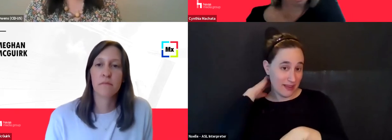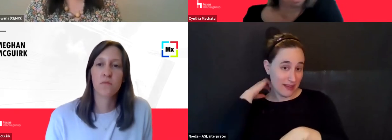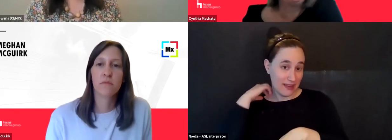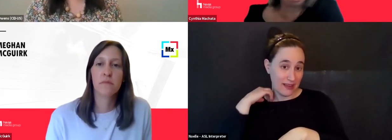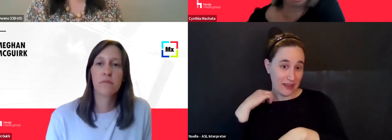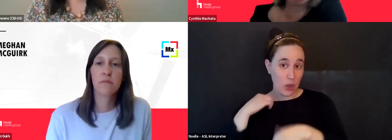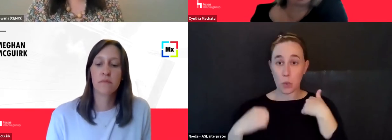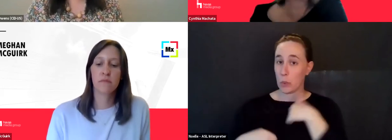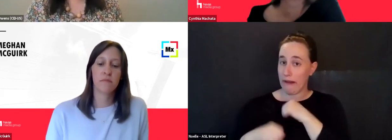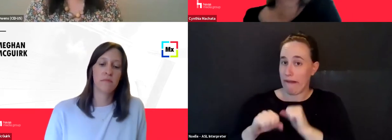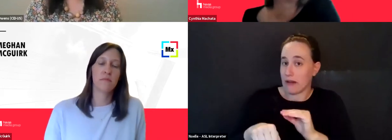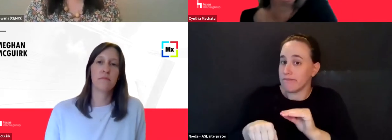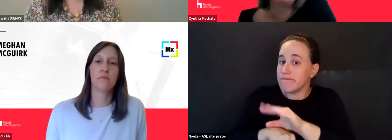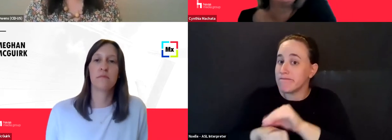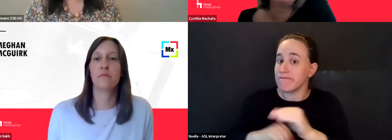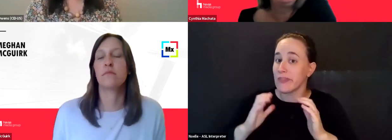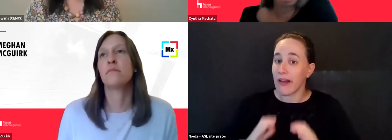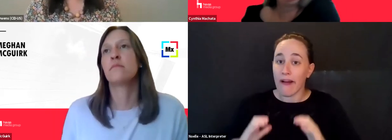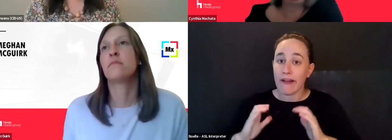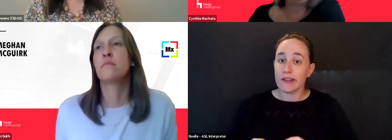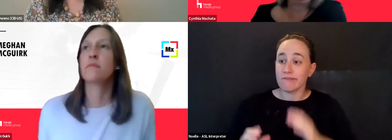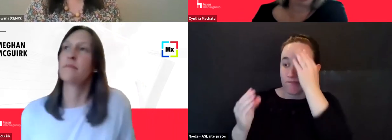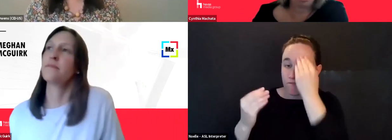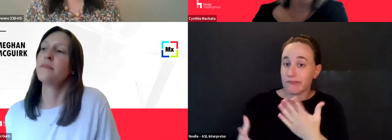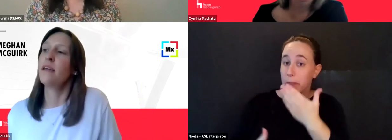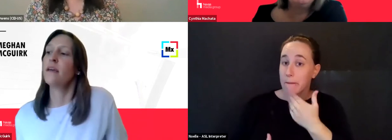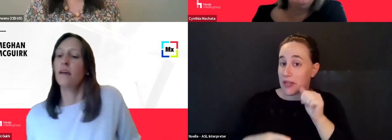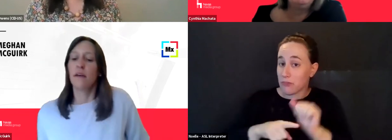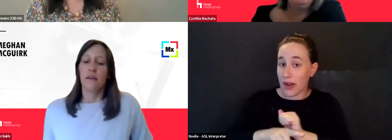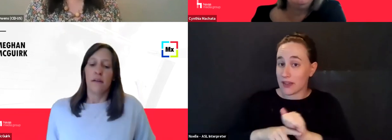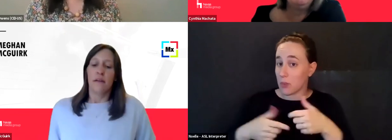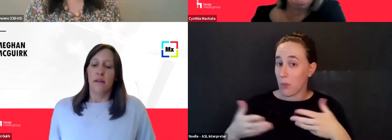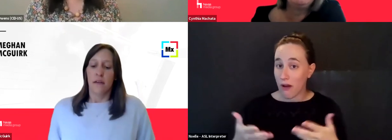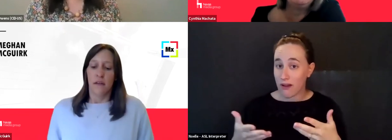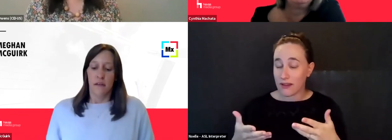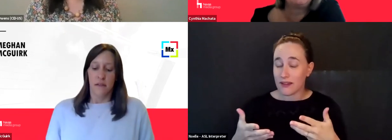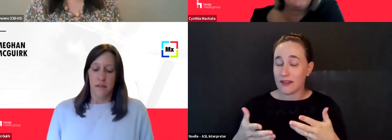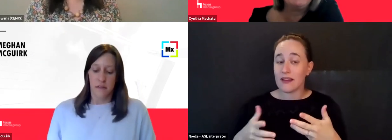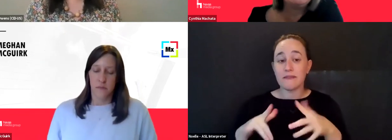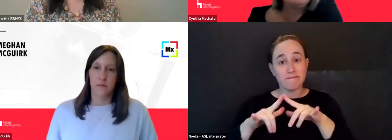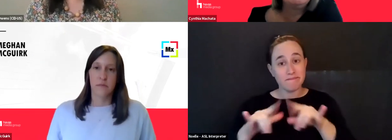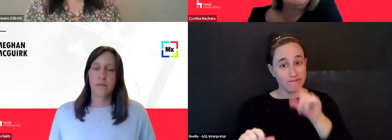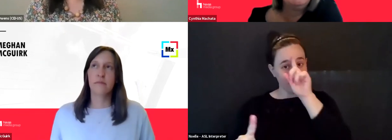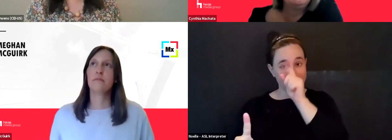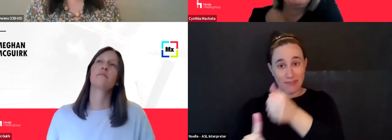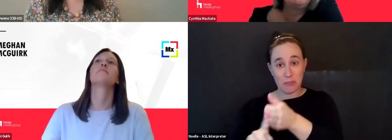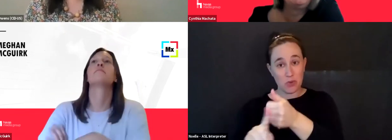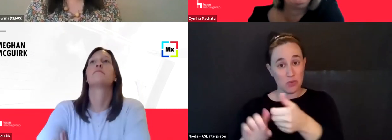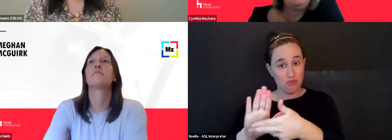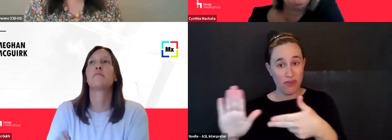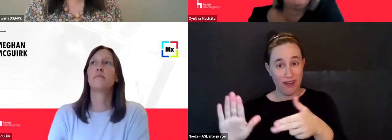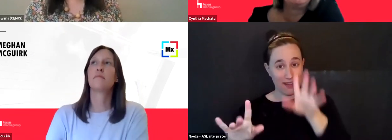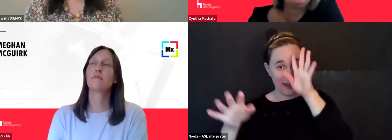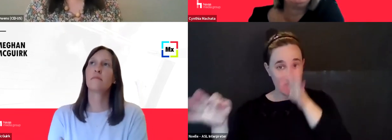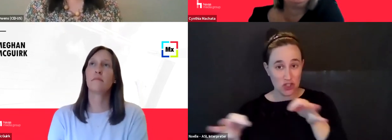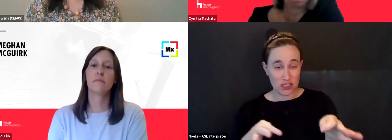counsel clients and we can say these are best practices, but ultimately the decision is the brands in terms of how